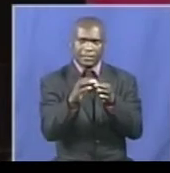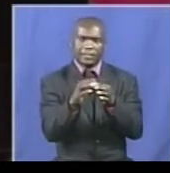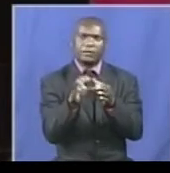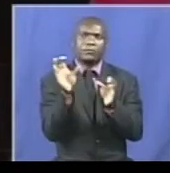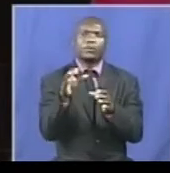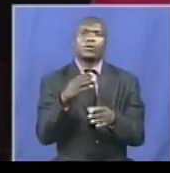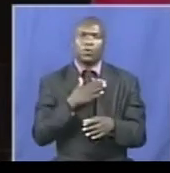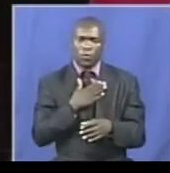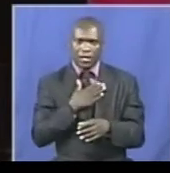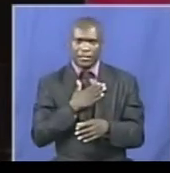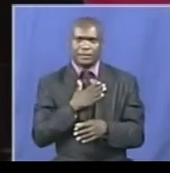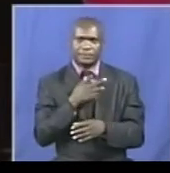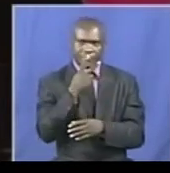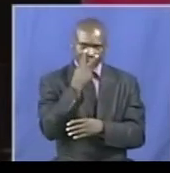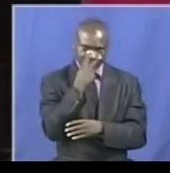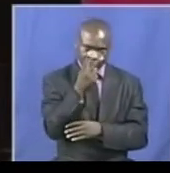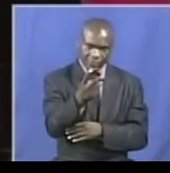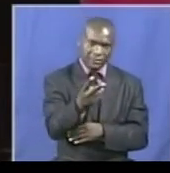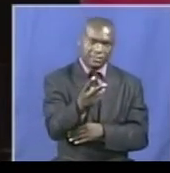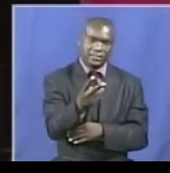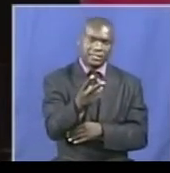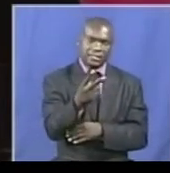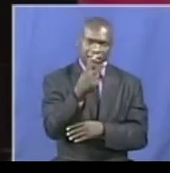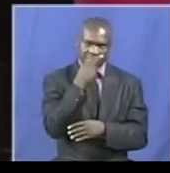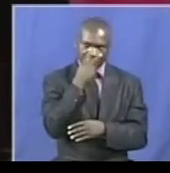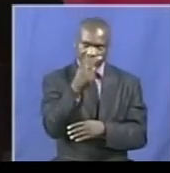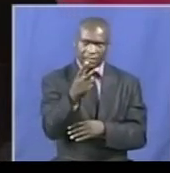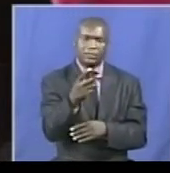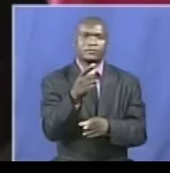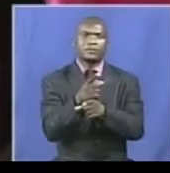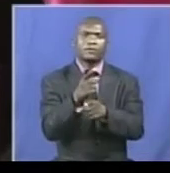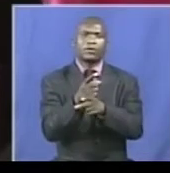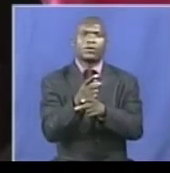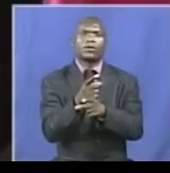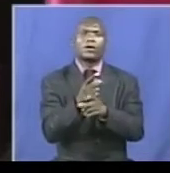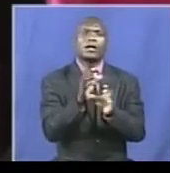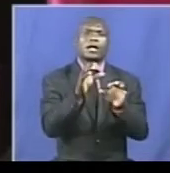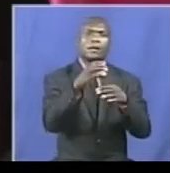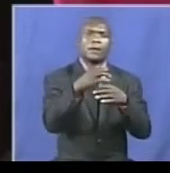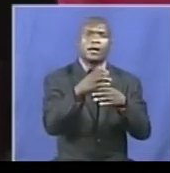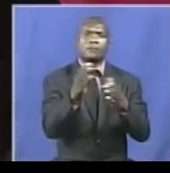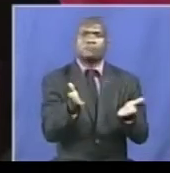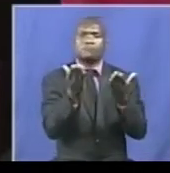ensure food security and nutrition is a strategic national goal.